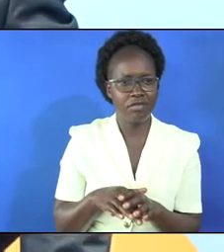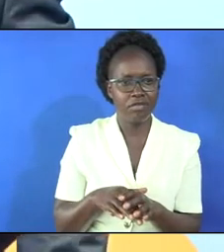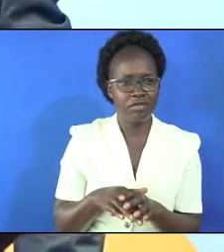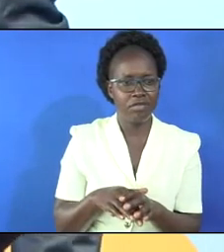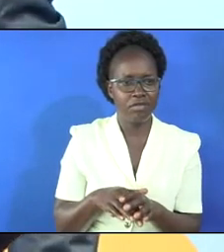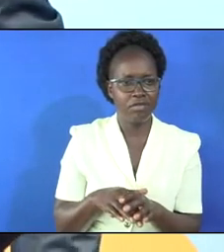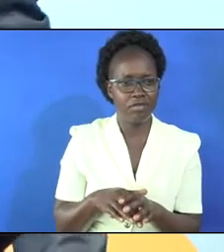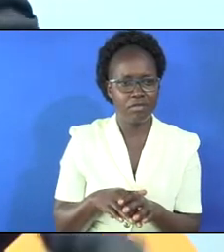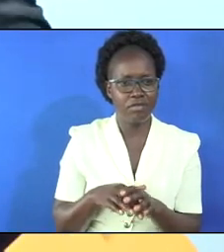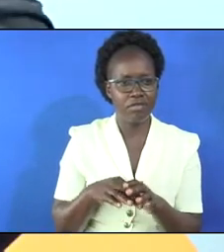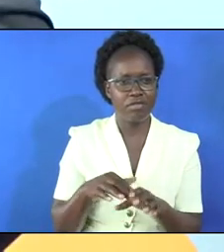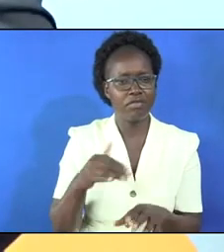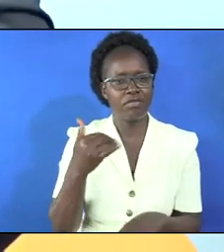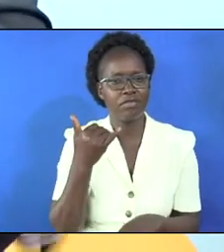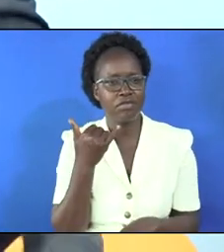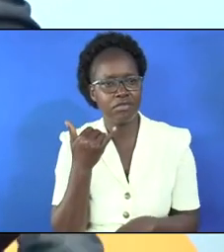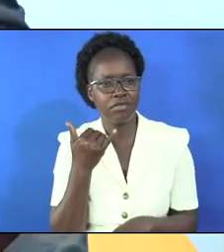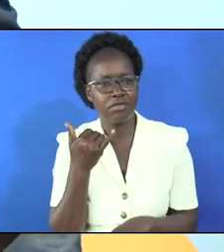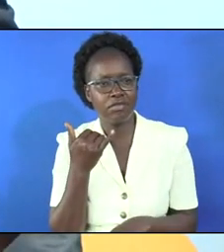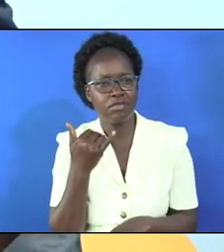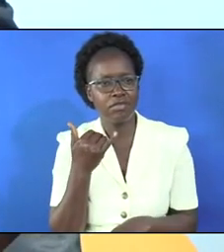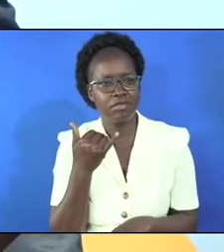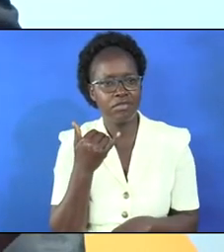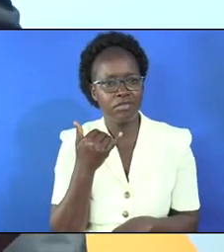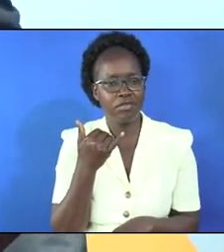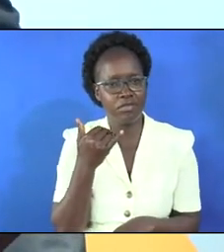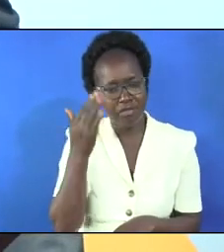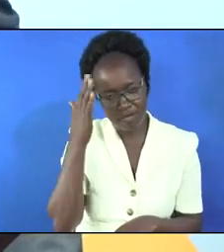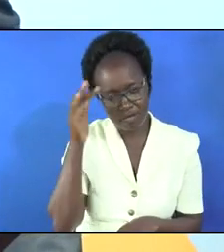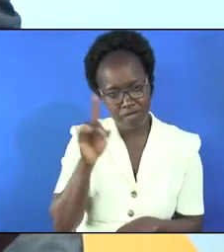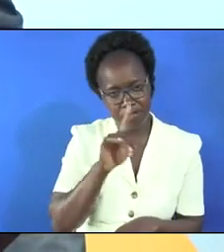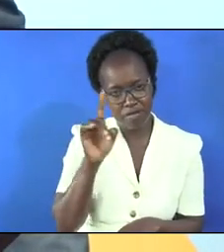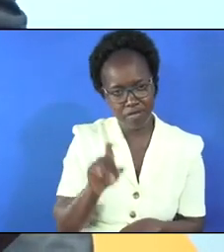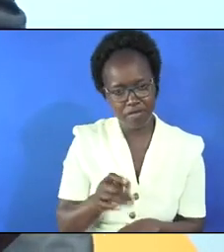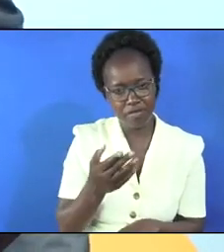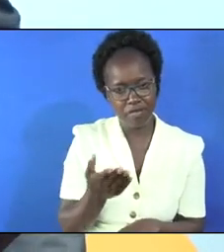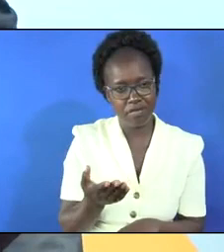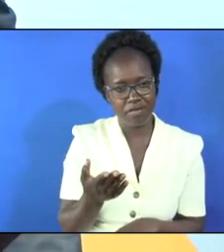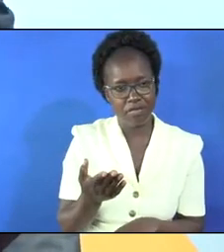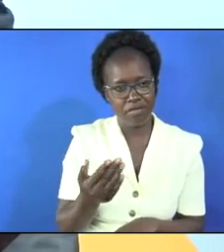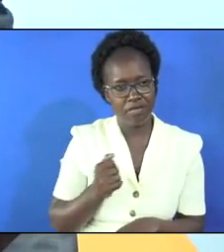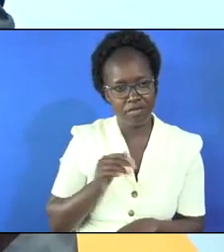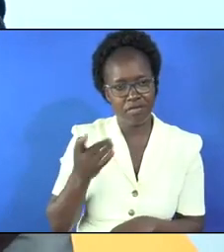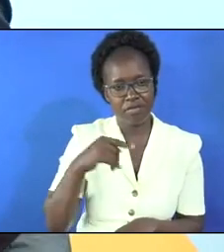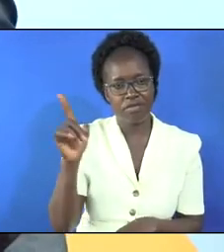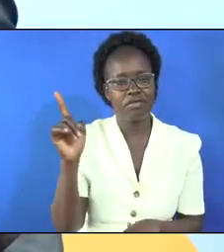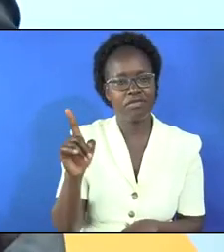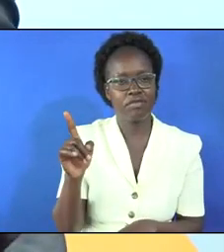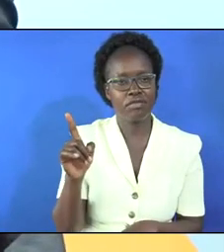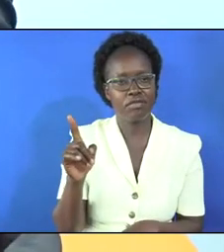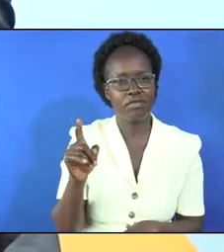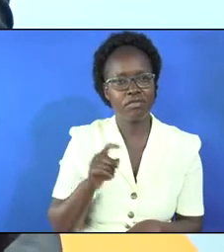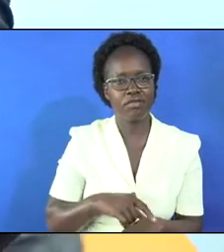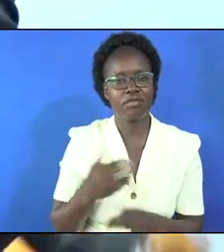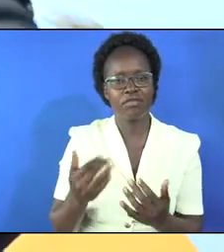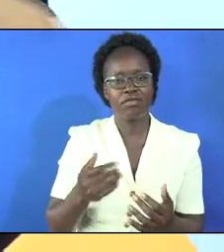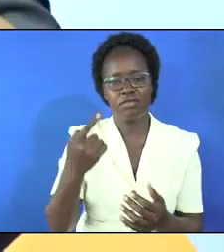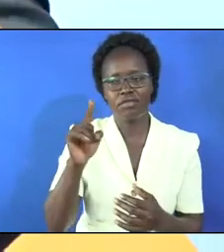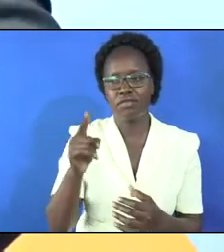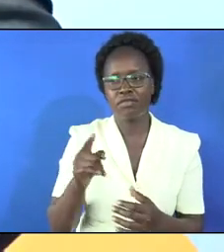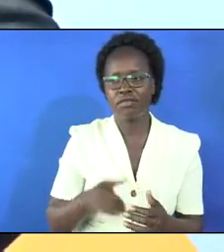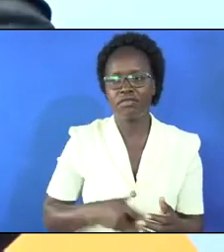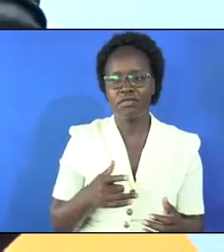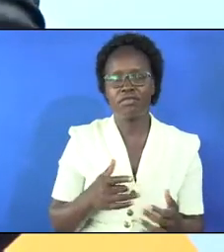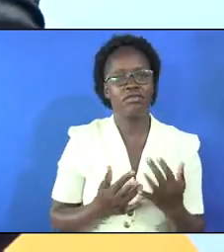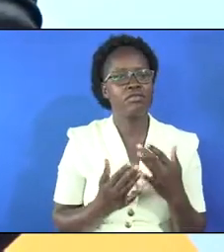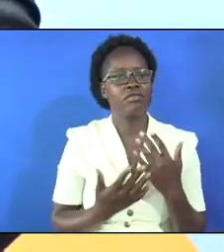when i received a phone call i also knew that the exams my daughter was going to pass you see when your child is going to pass you just